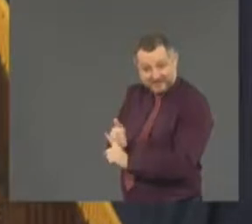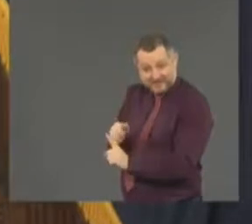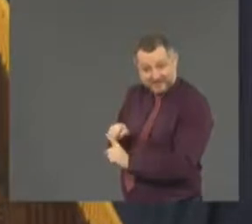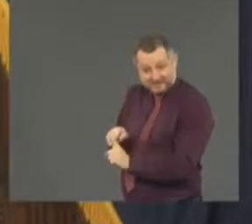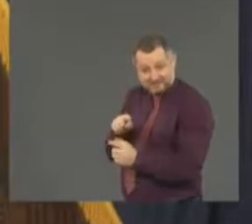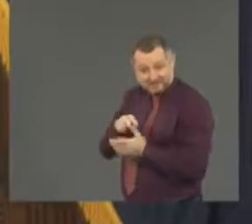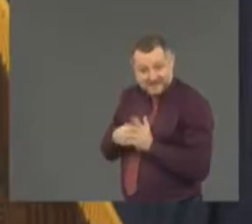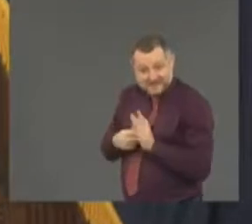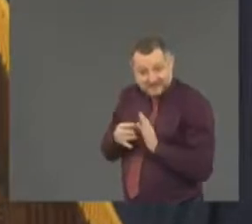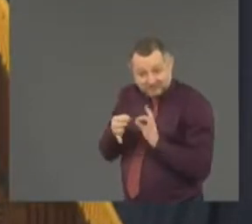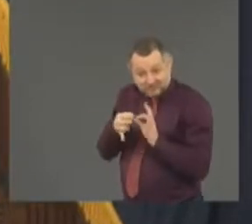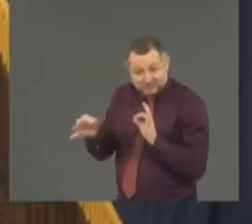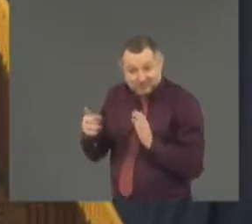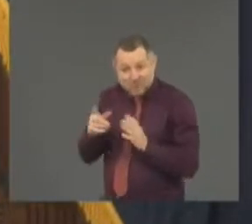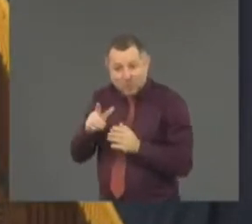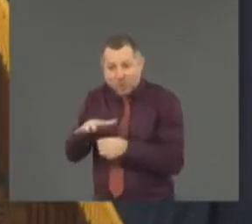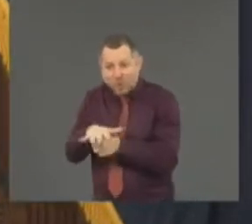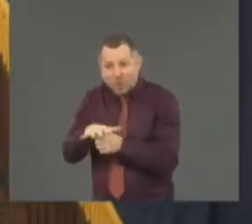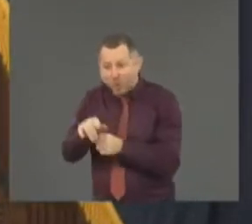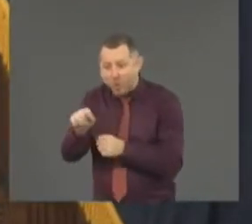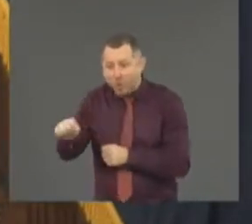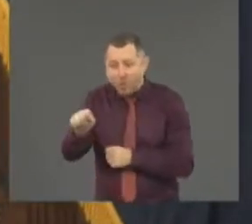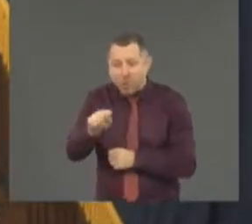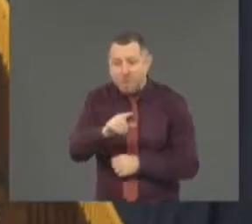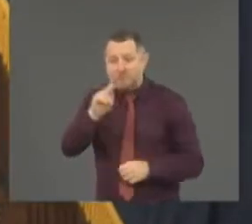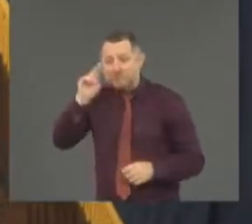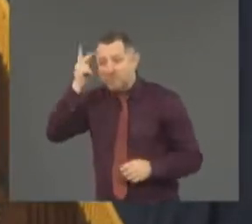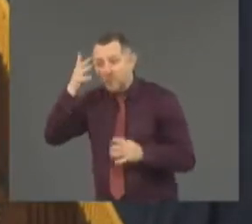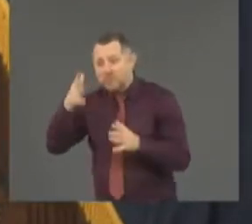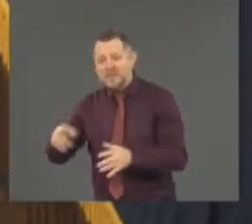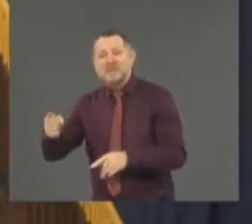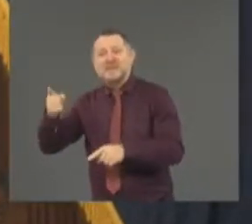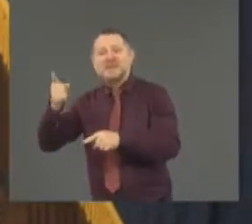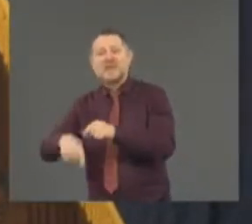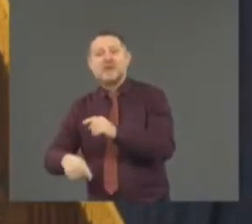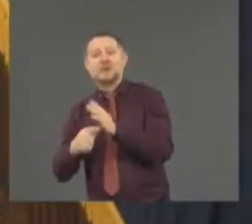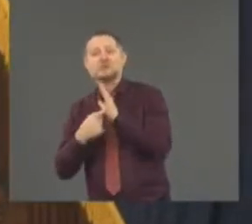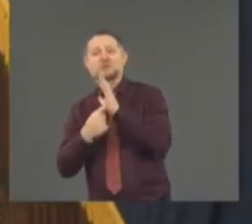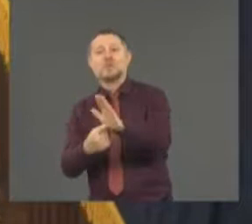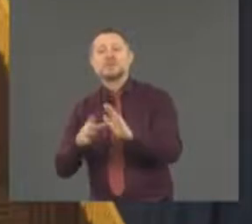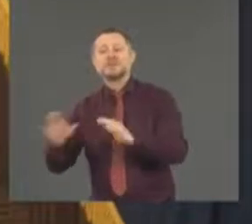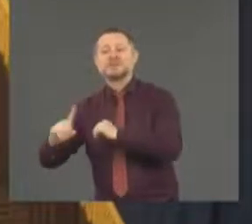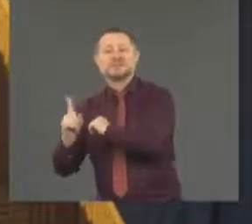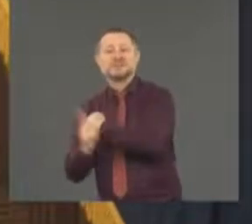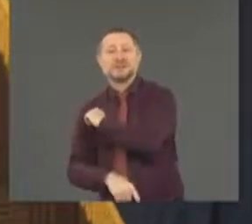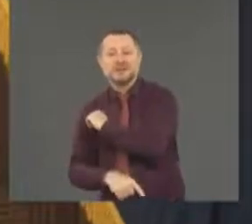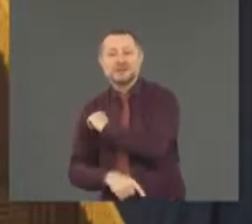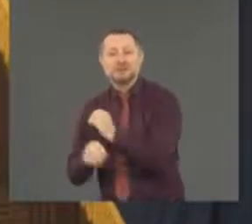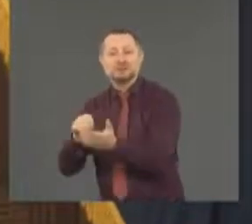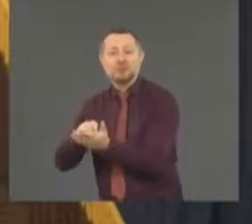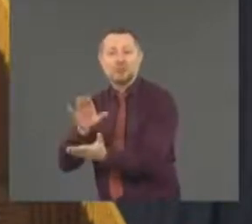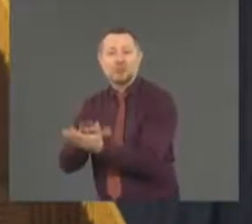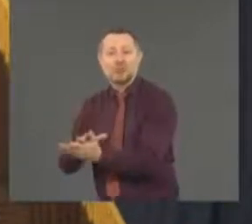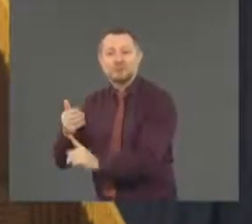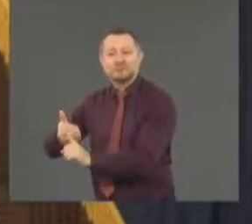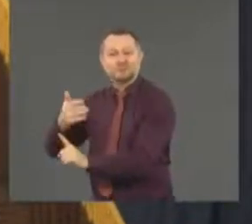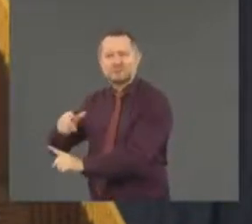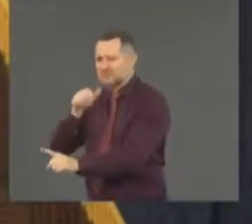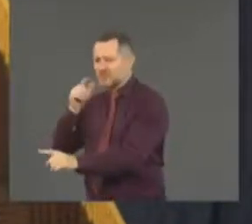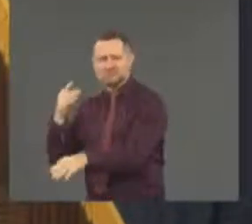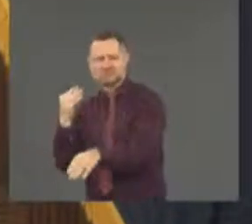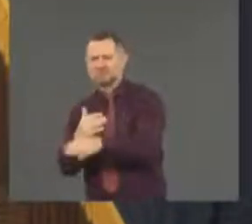releasing disciplinary records. For example, New York City used to release the disciplinary records.